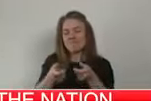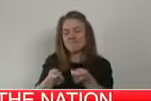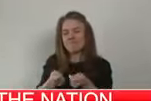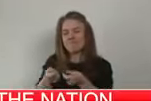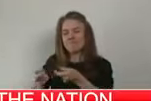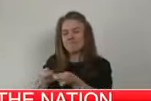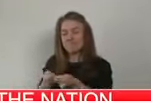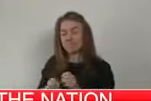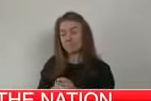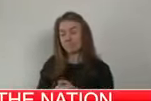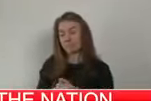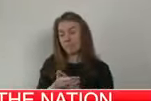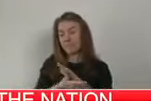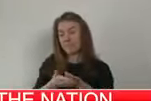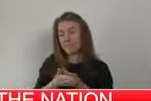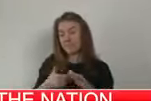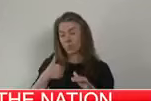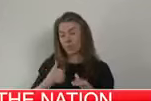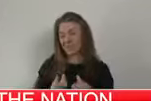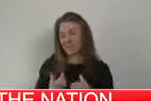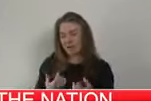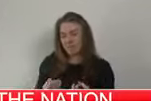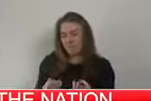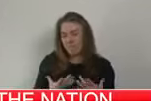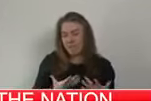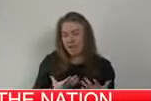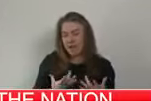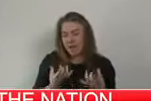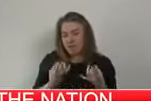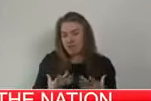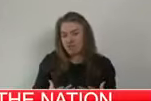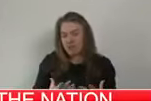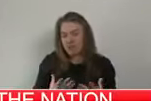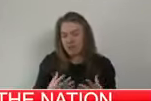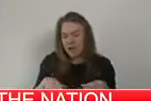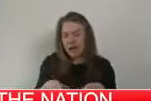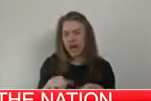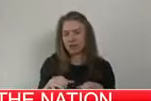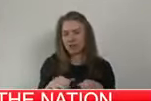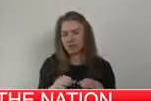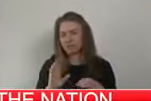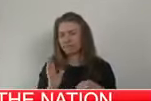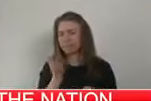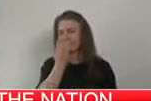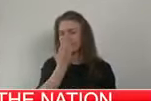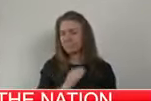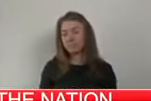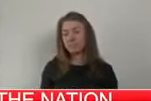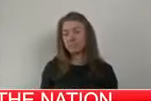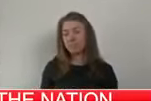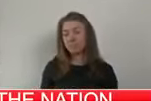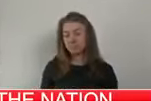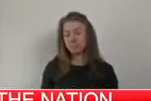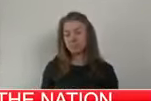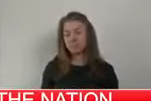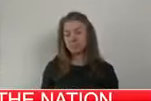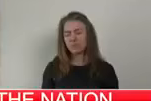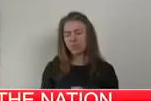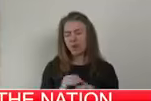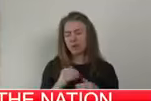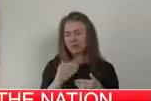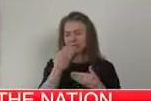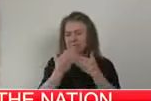we have to be ready to step up our action when we need to. Here's how we will know what to do